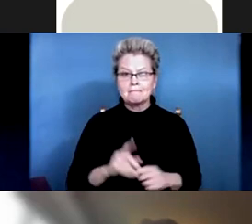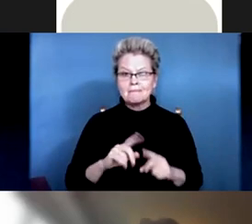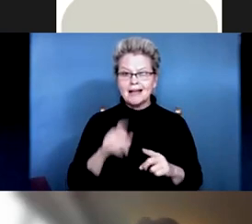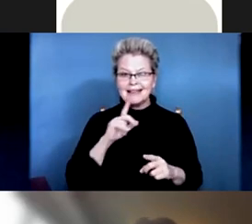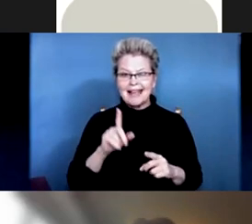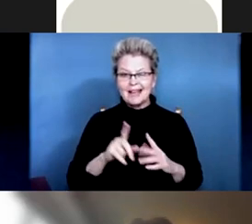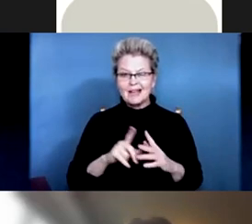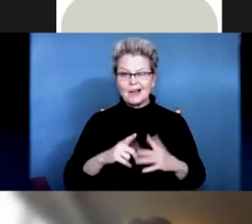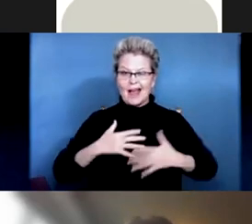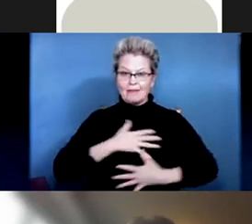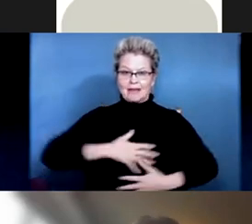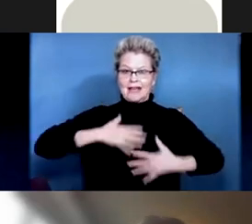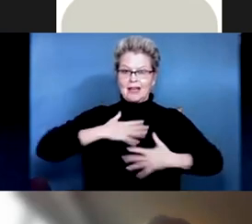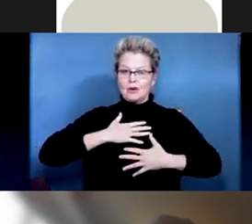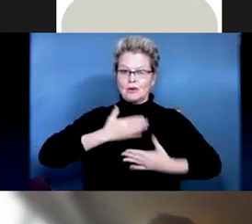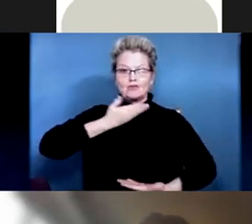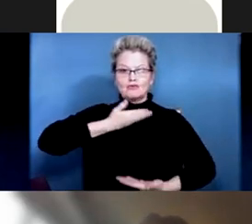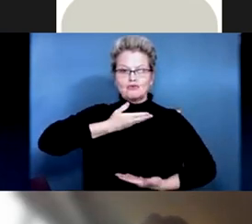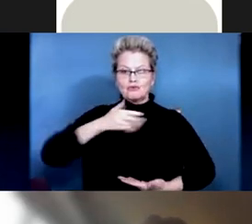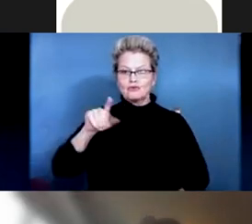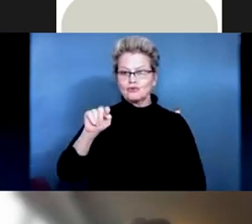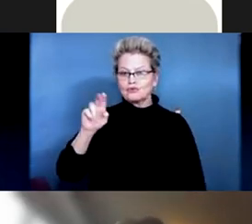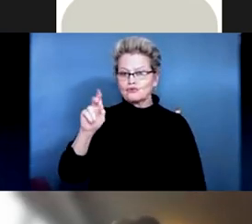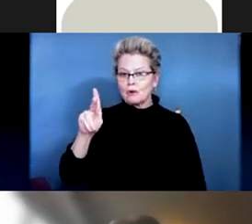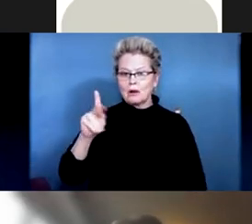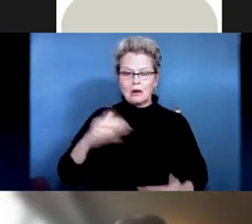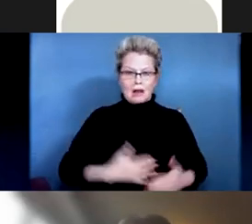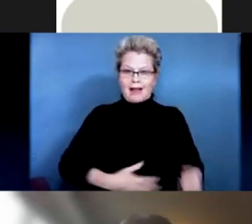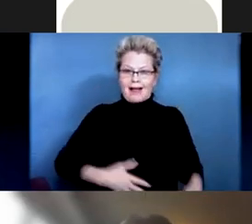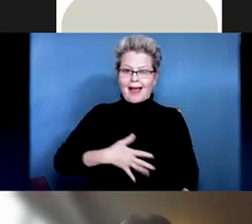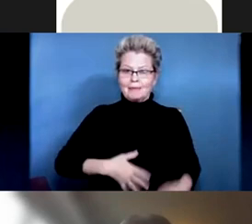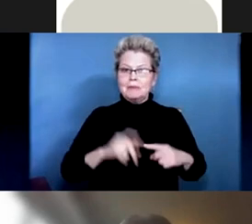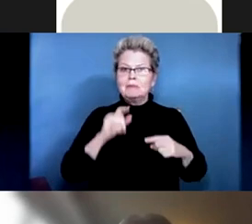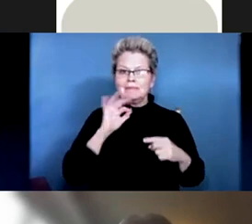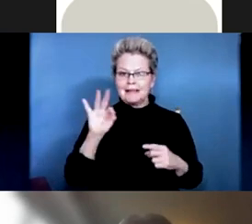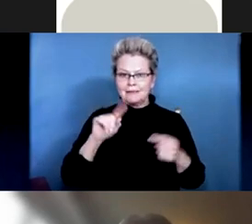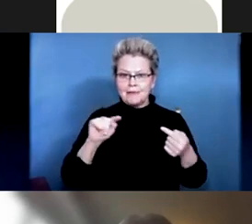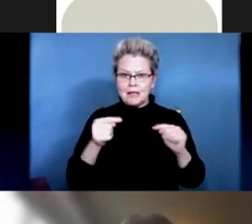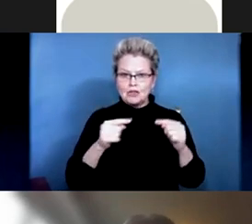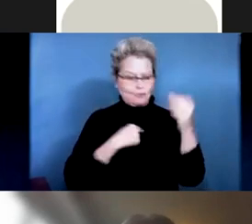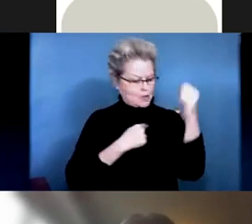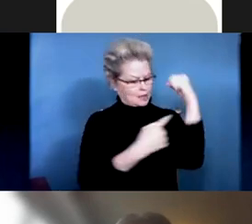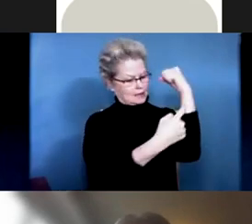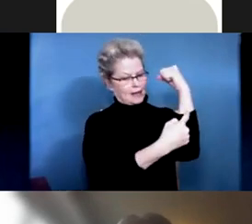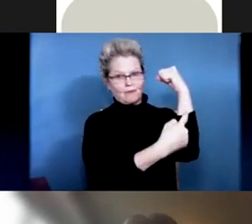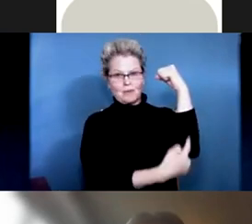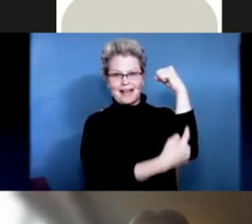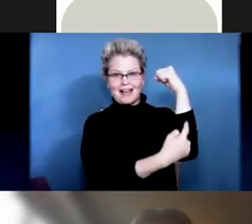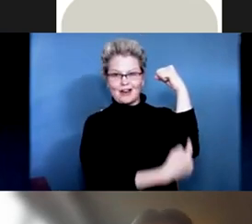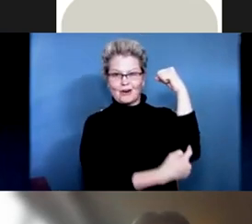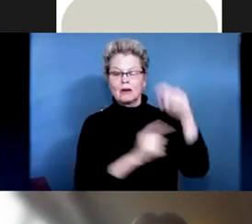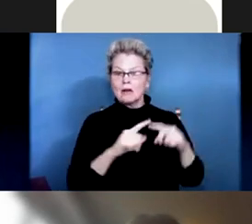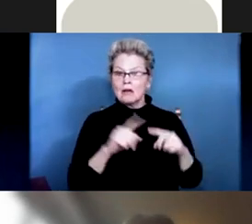trunk and their abdomen as you get lower and lower. And as you get even lower, they may start to get muscle function in their